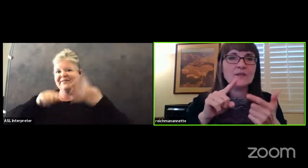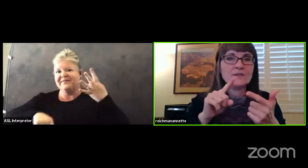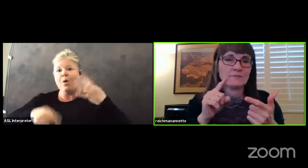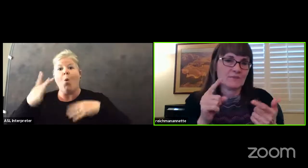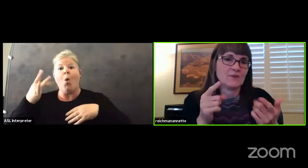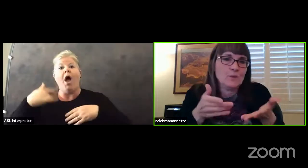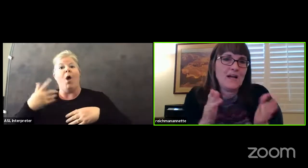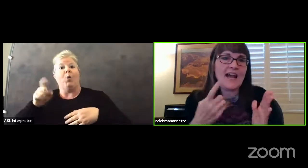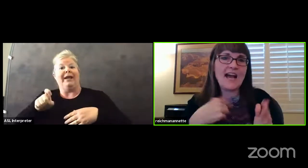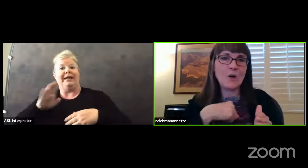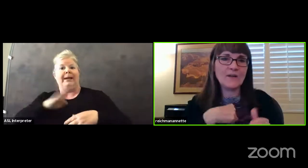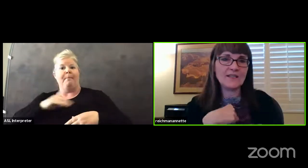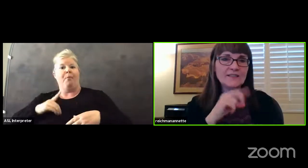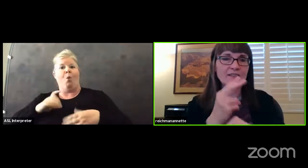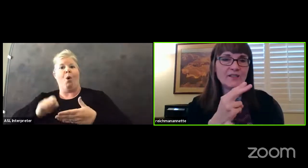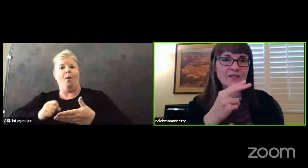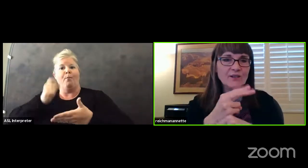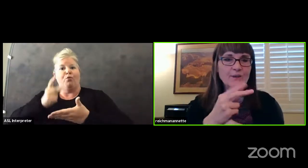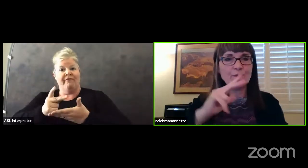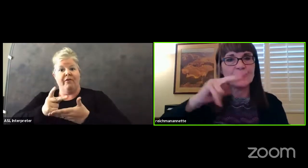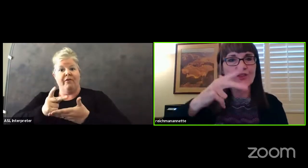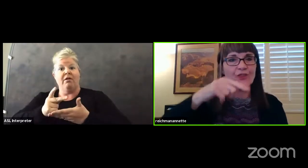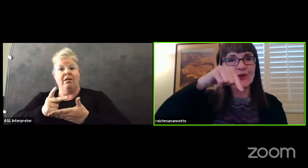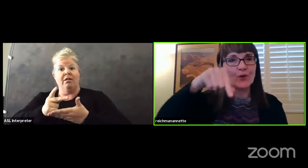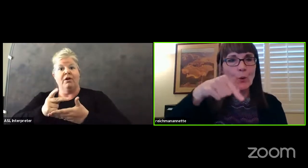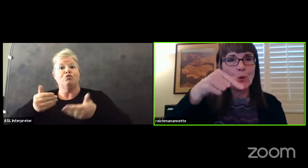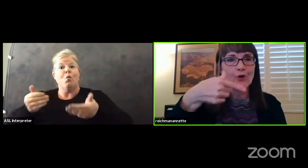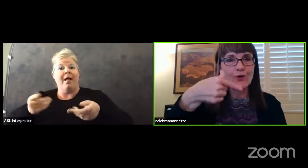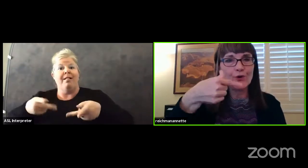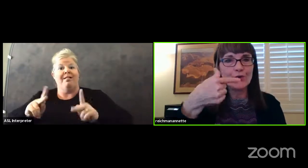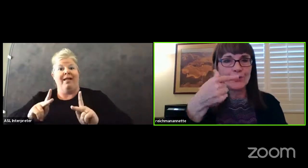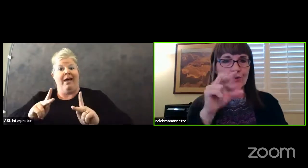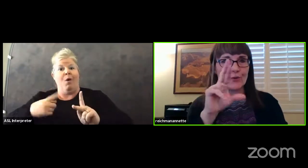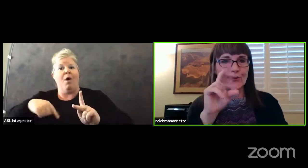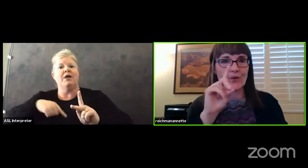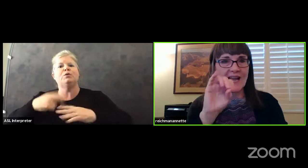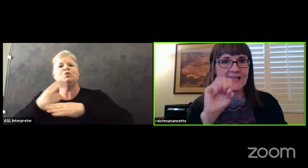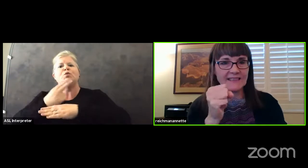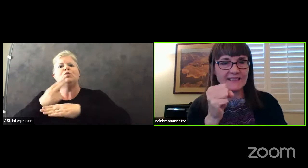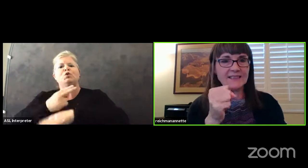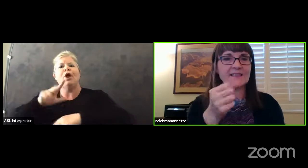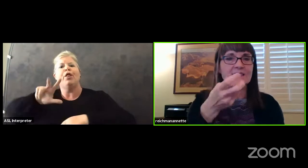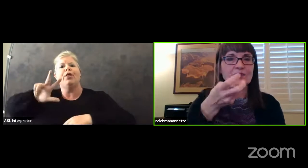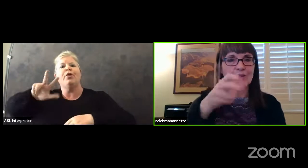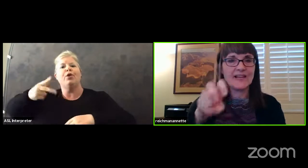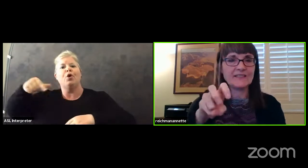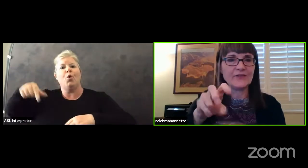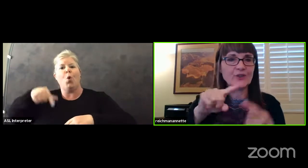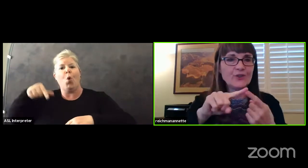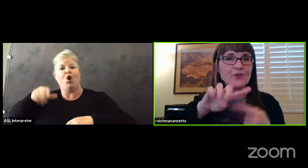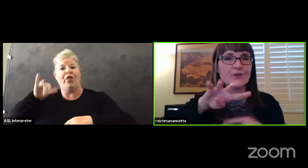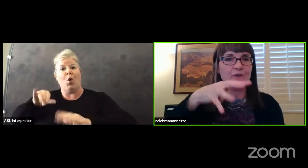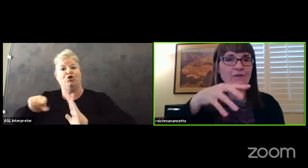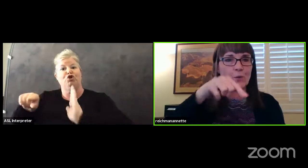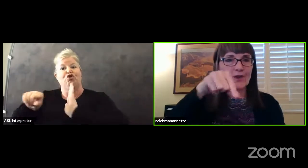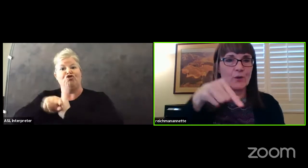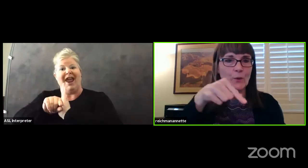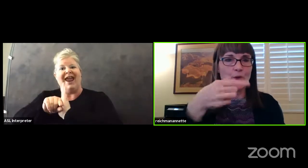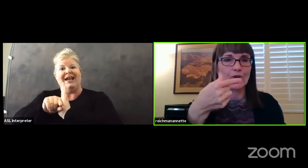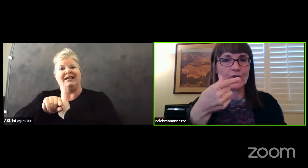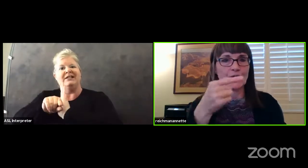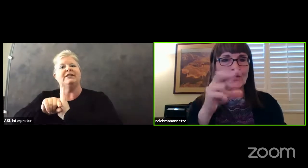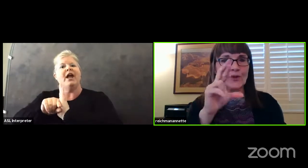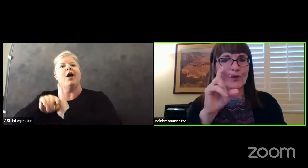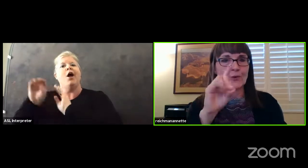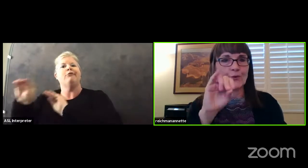to allow us to use the third quarter grades, transfer to the fourth